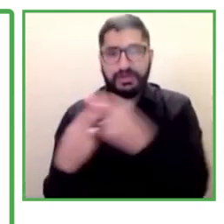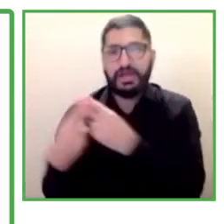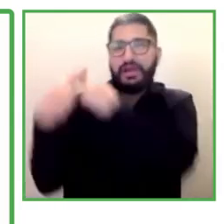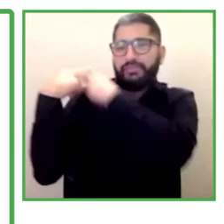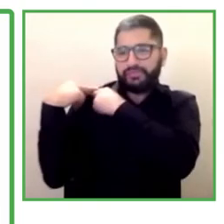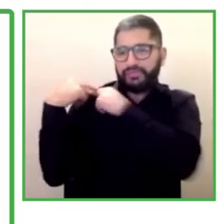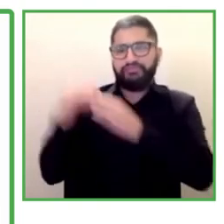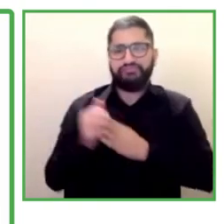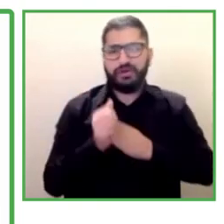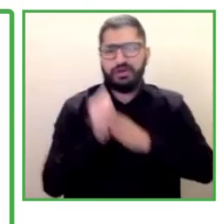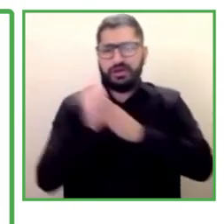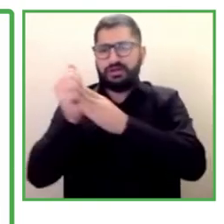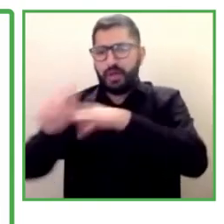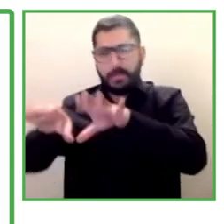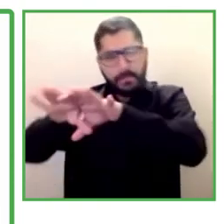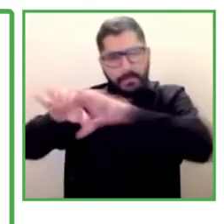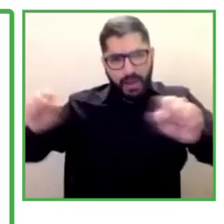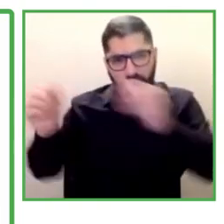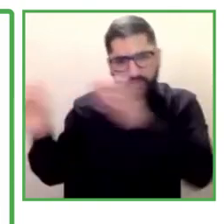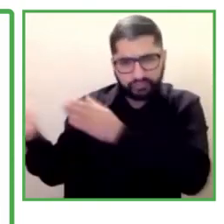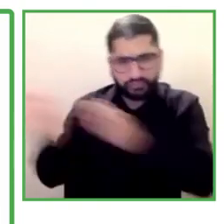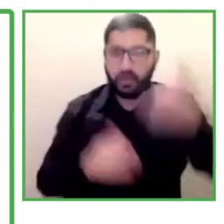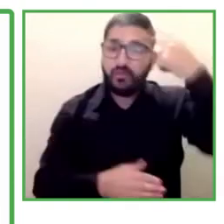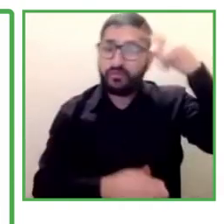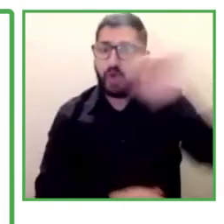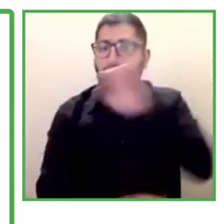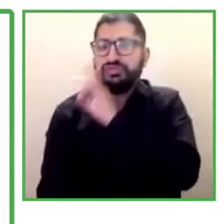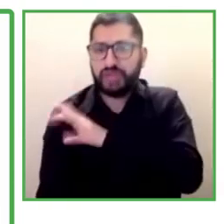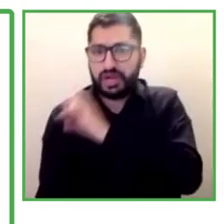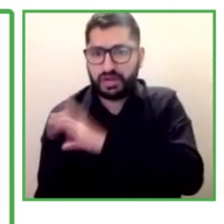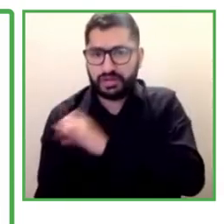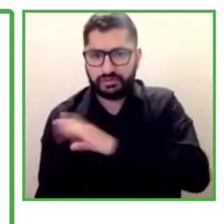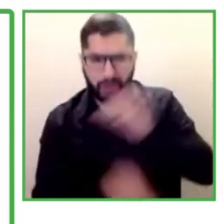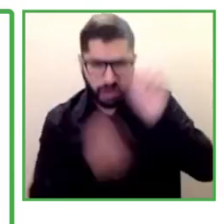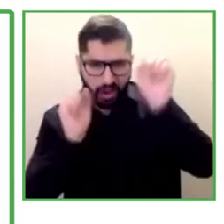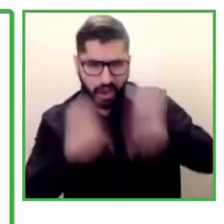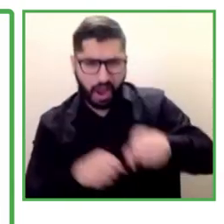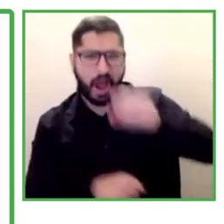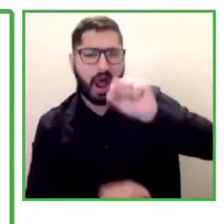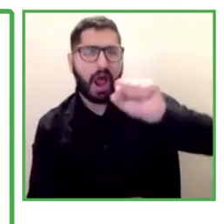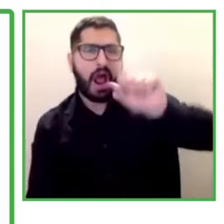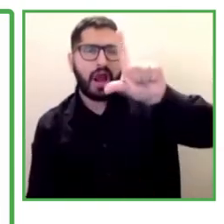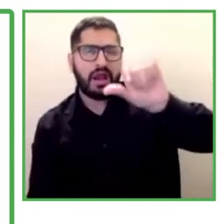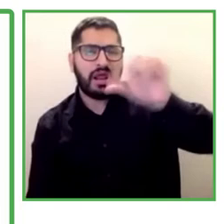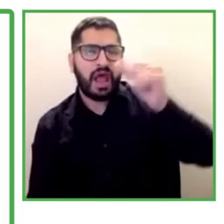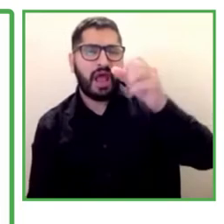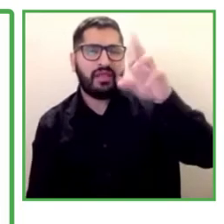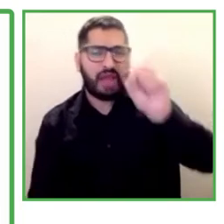of leading Pacto de Productividad in Chile, as Alejandra mentioned, is